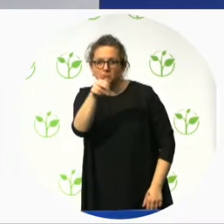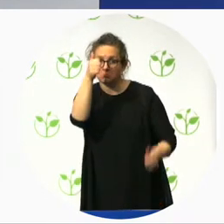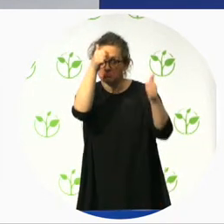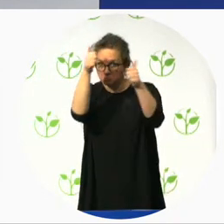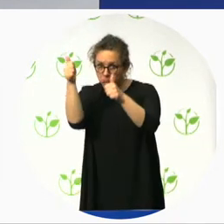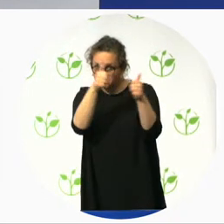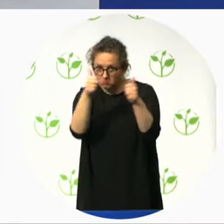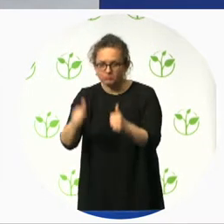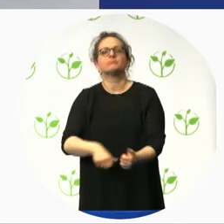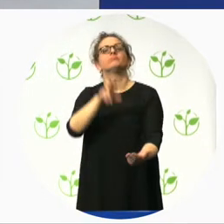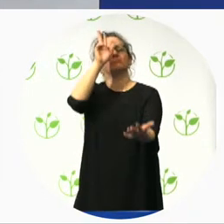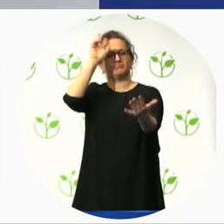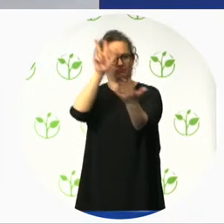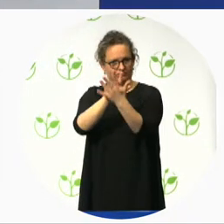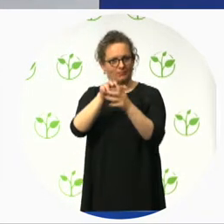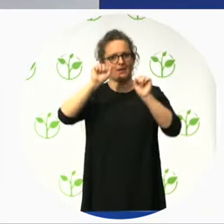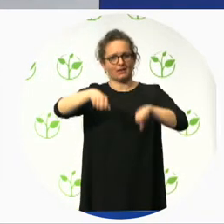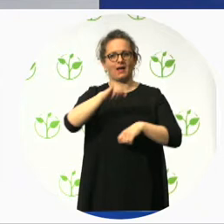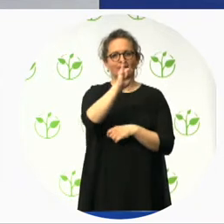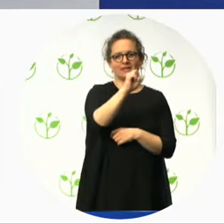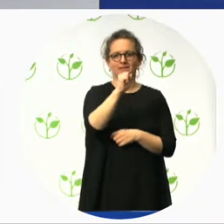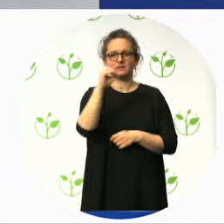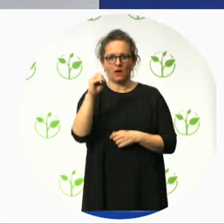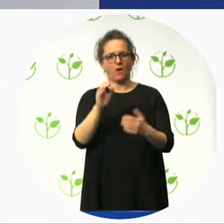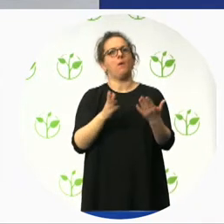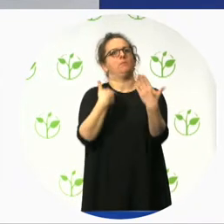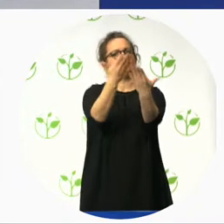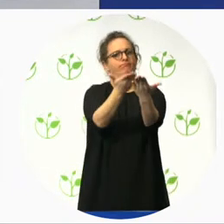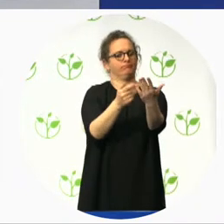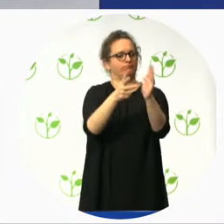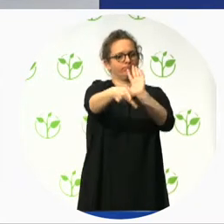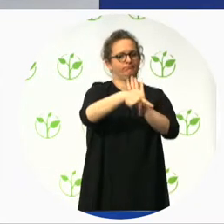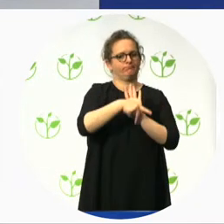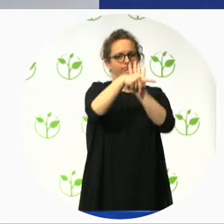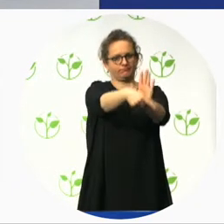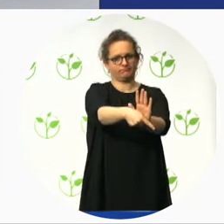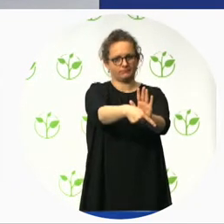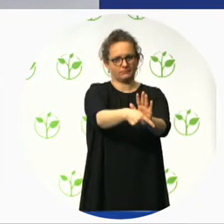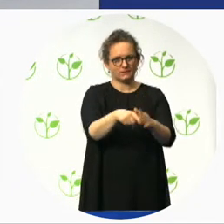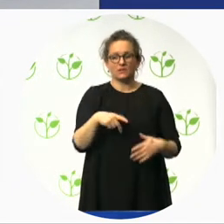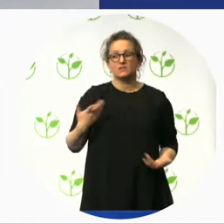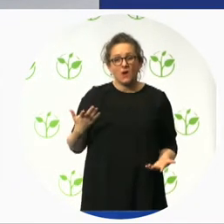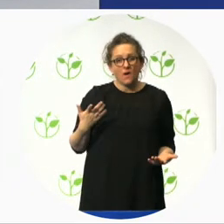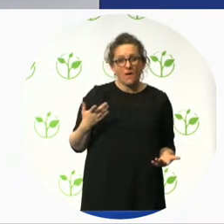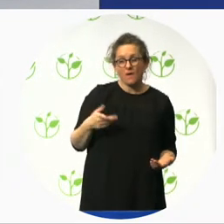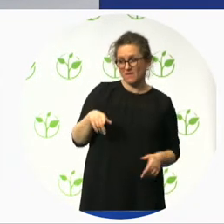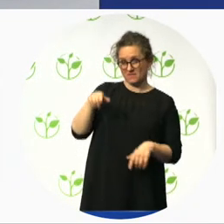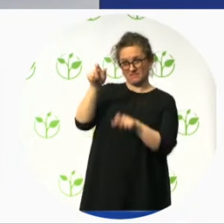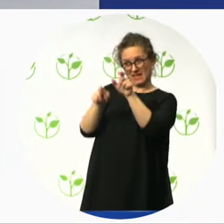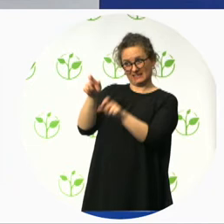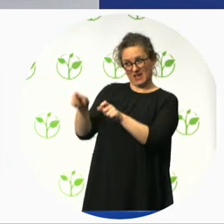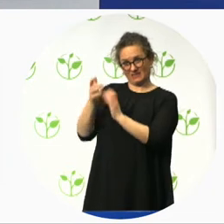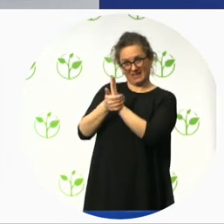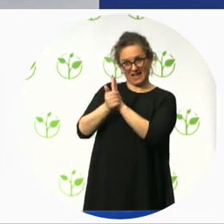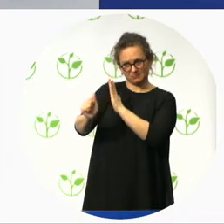in a community of networking body of accessibility consulting specialists and recognition and perhaps the most important part the